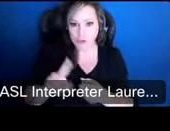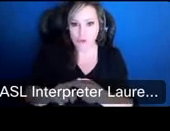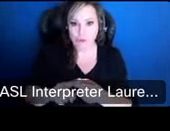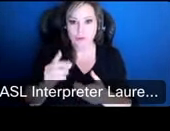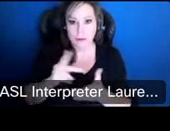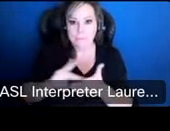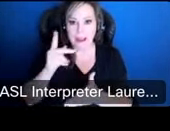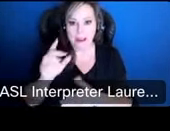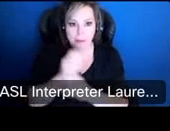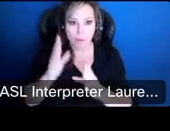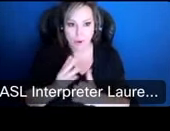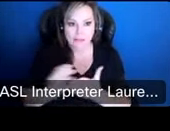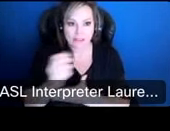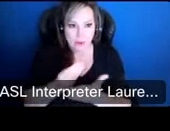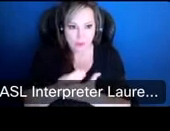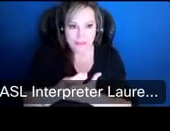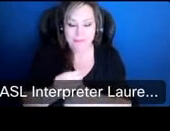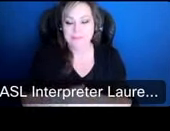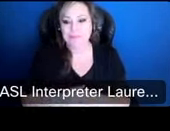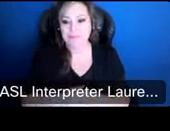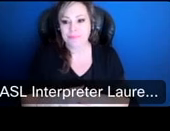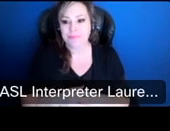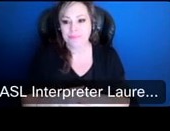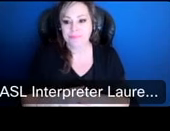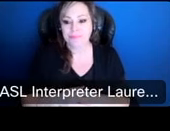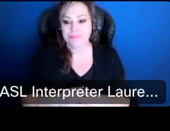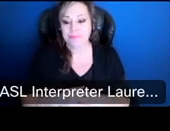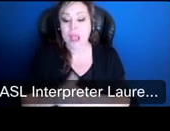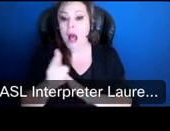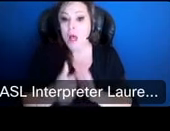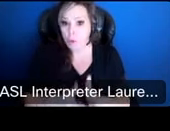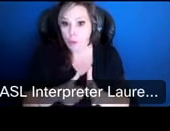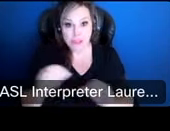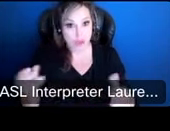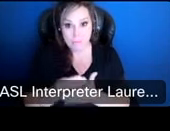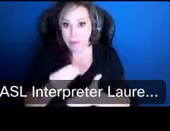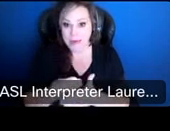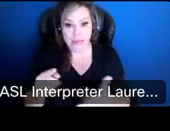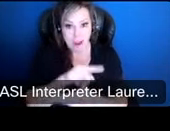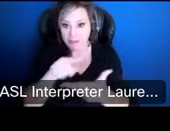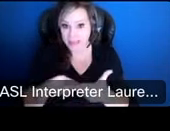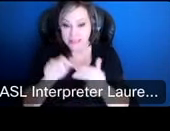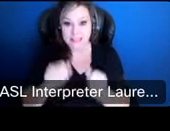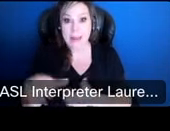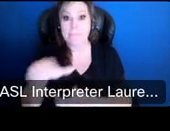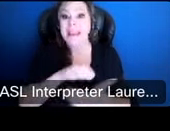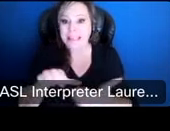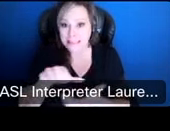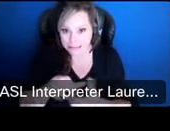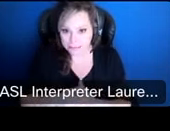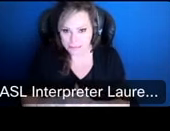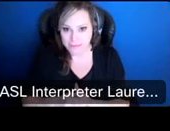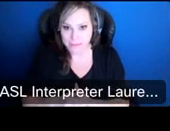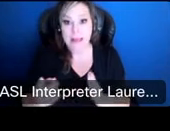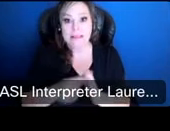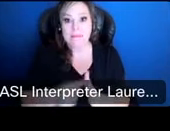one thing i want to point out about this because by law none of the money between these three funds can mix so sometimes i get